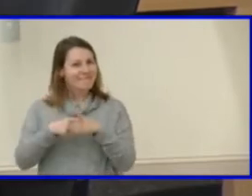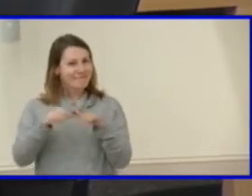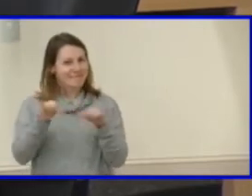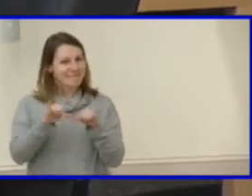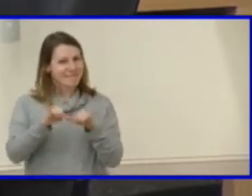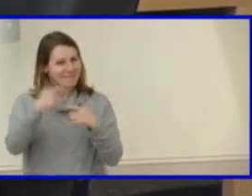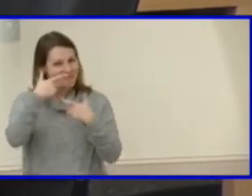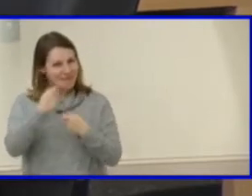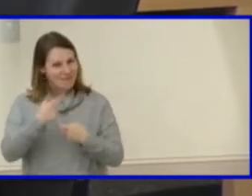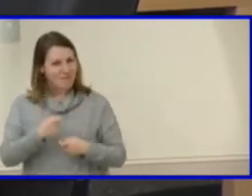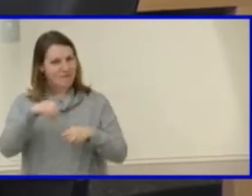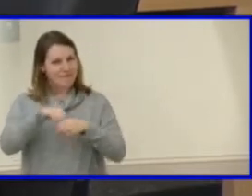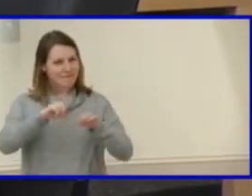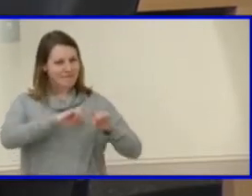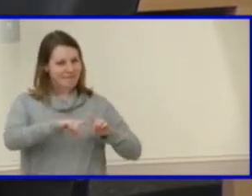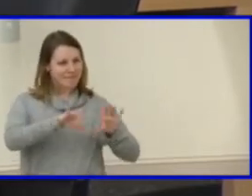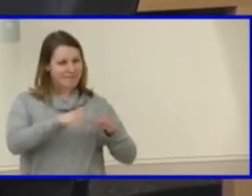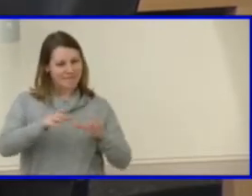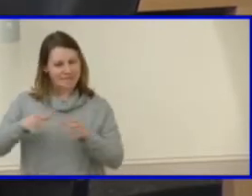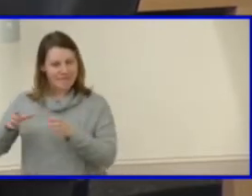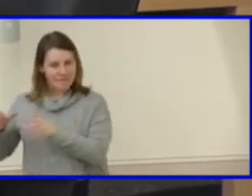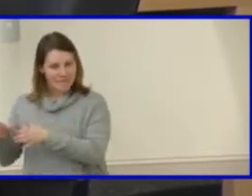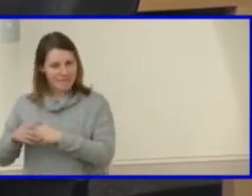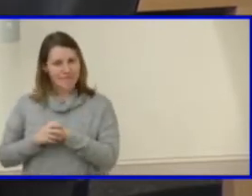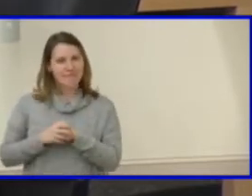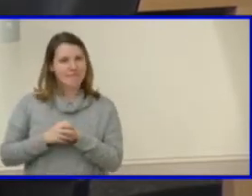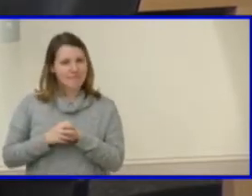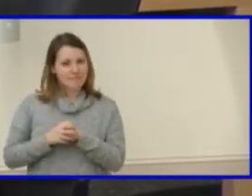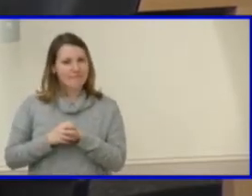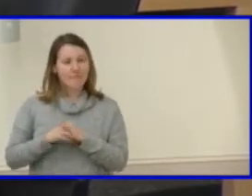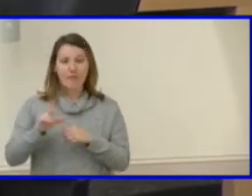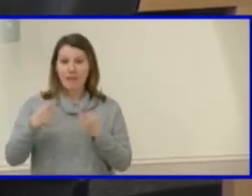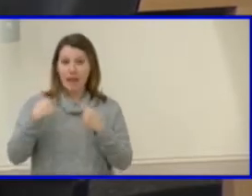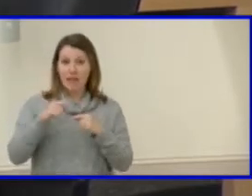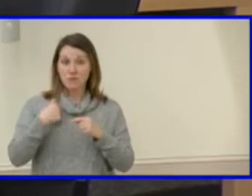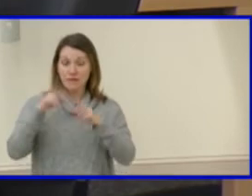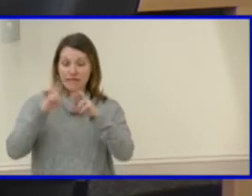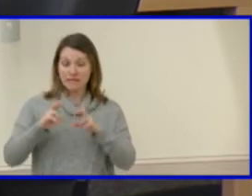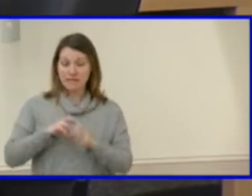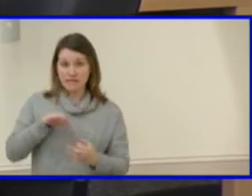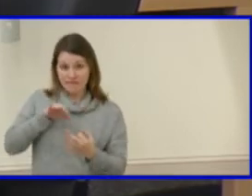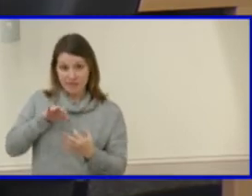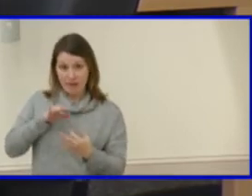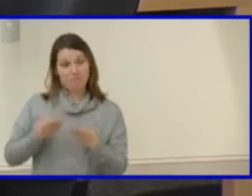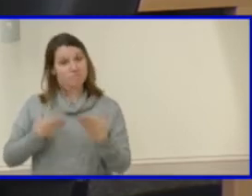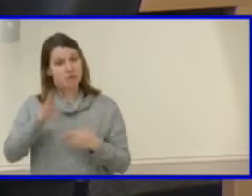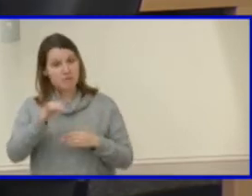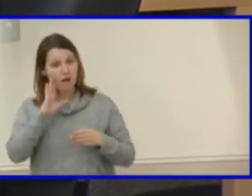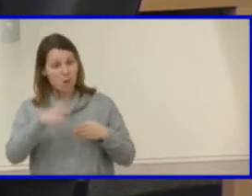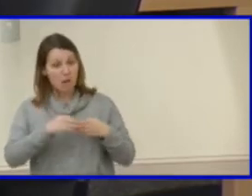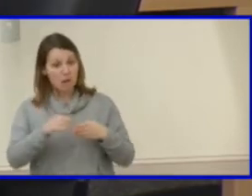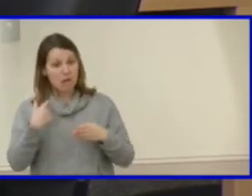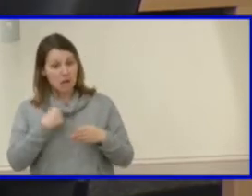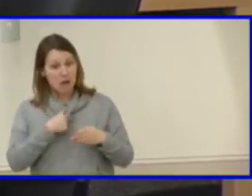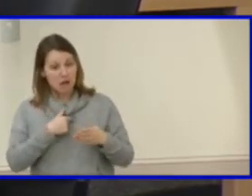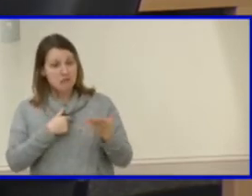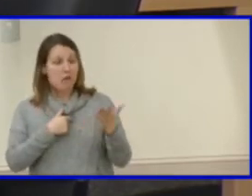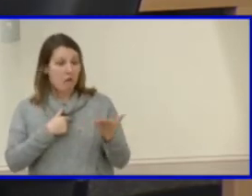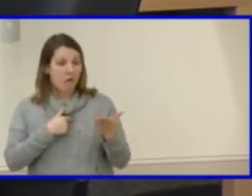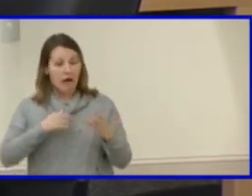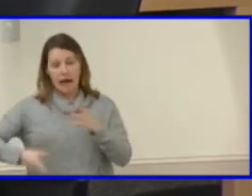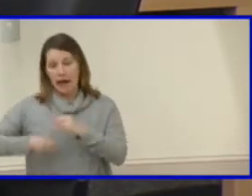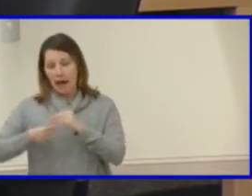great. And as we assess what feedback we receive, it could help guide us to explore more or take away as well.